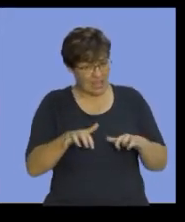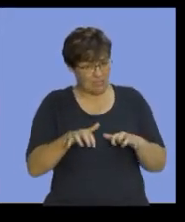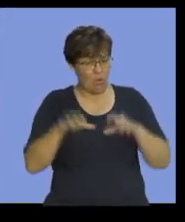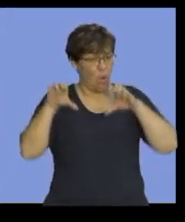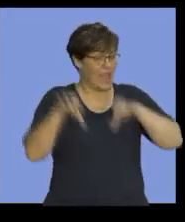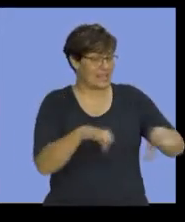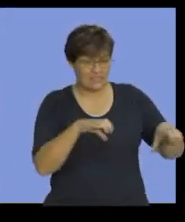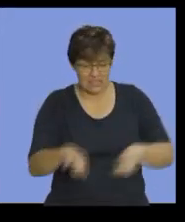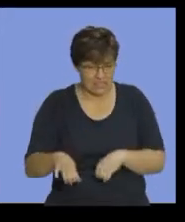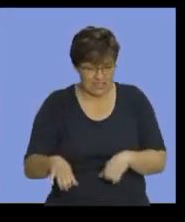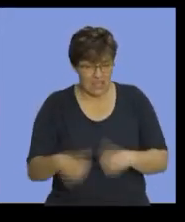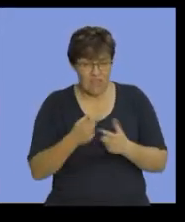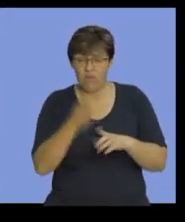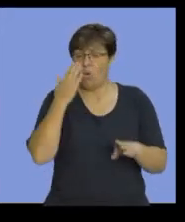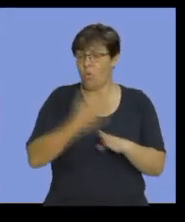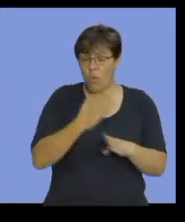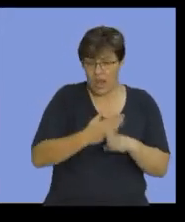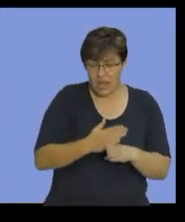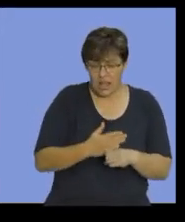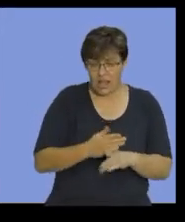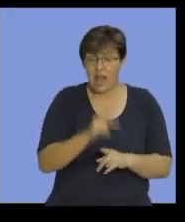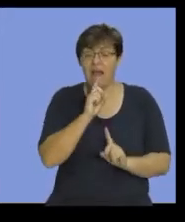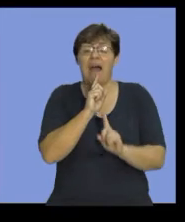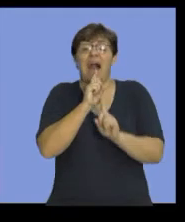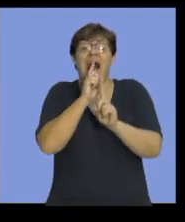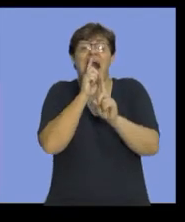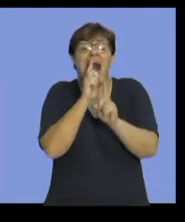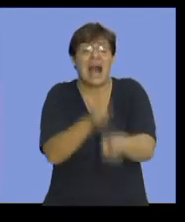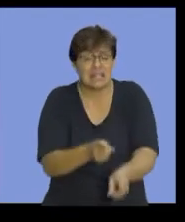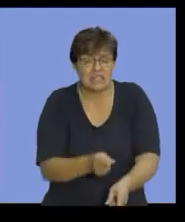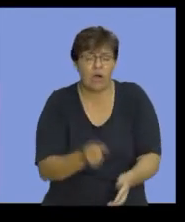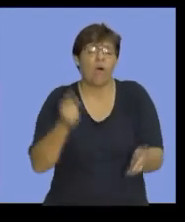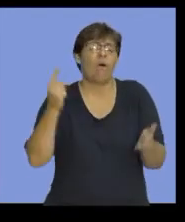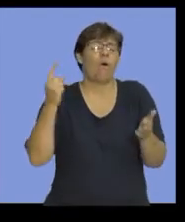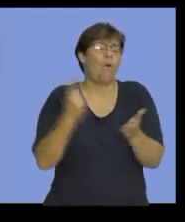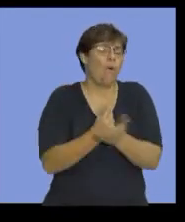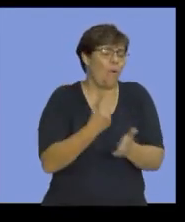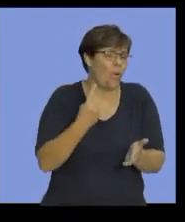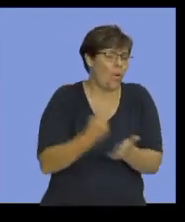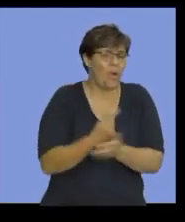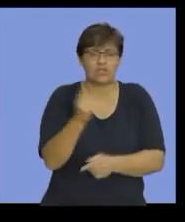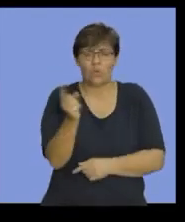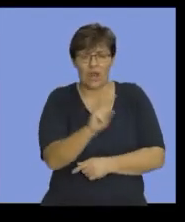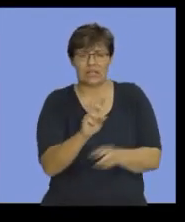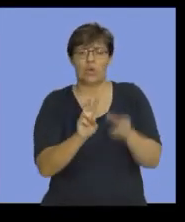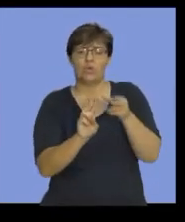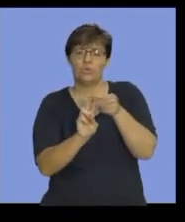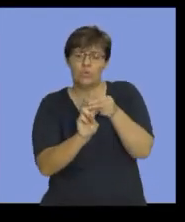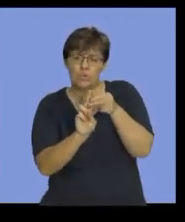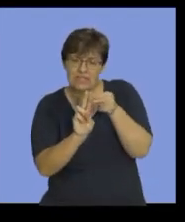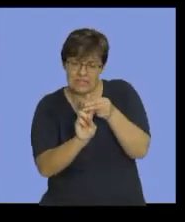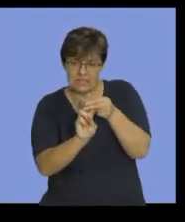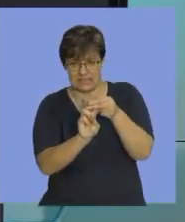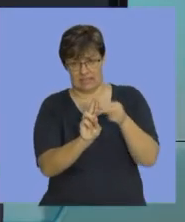activity, when you are working, the answer will always be in units.